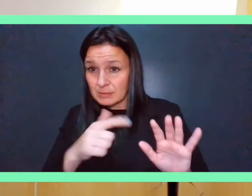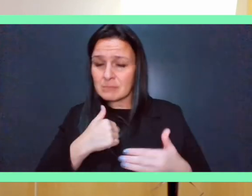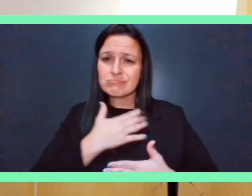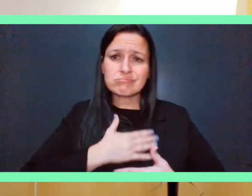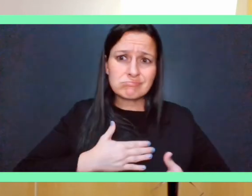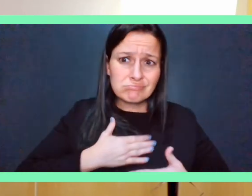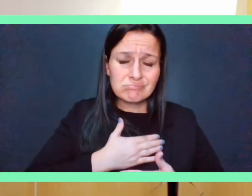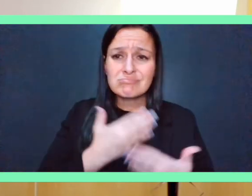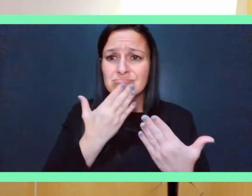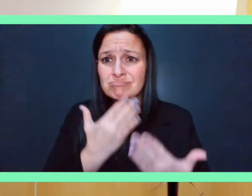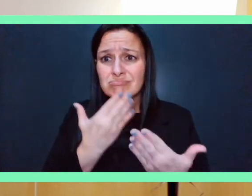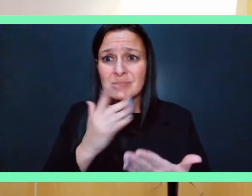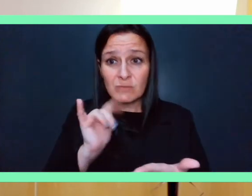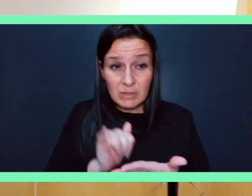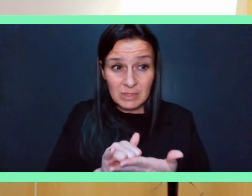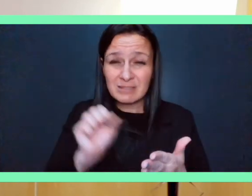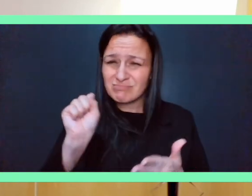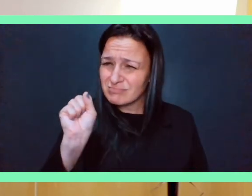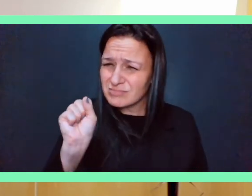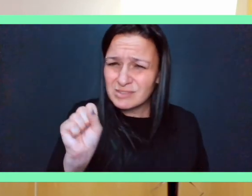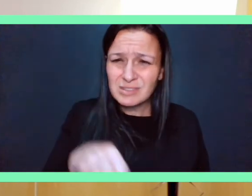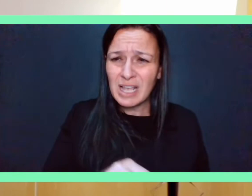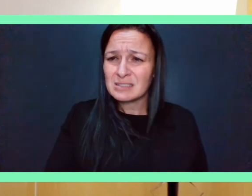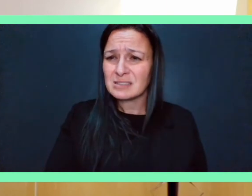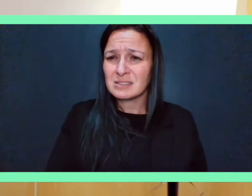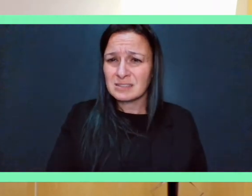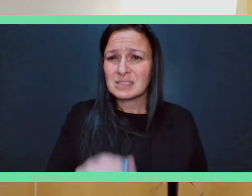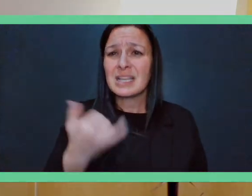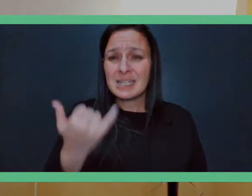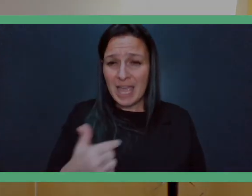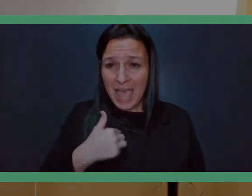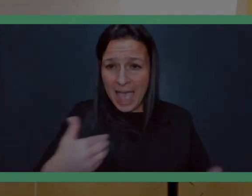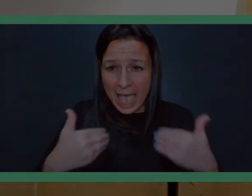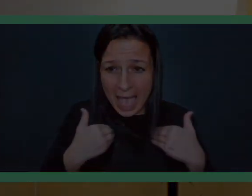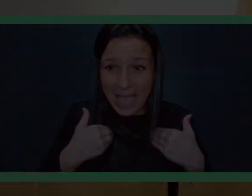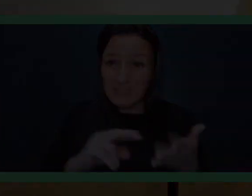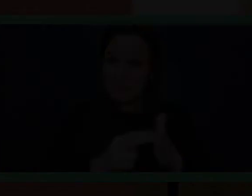for it and now I have it I wouldn't let it go